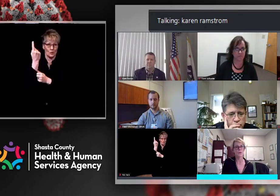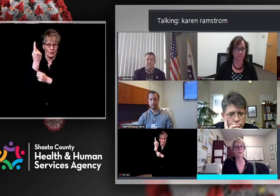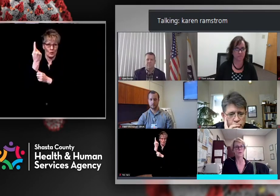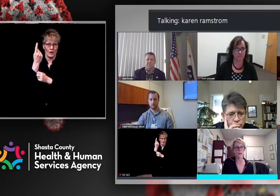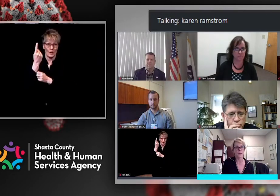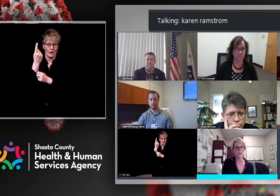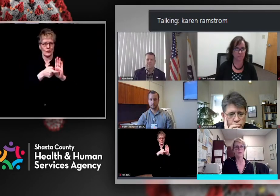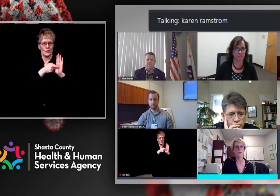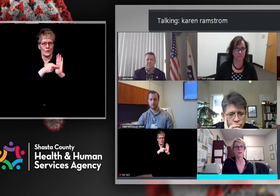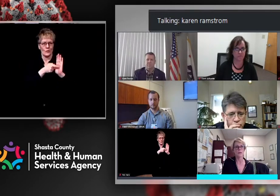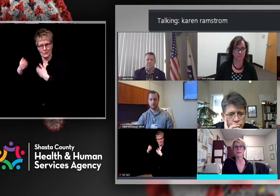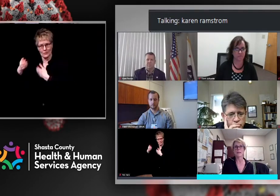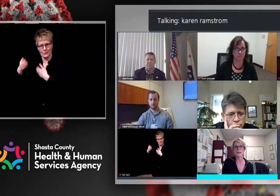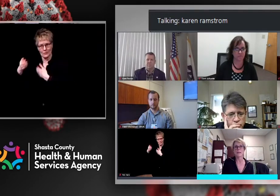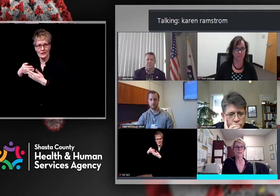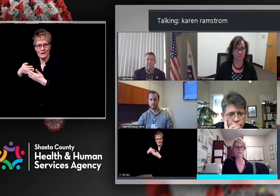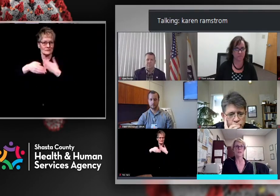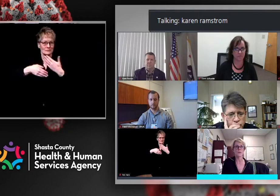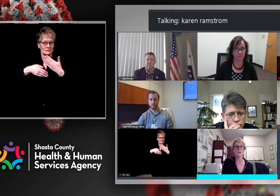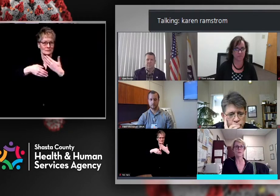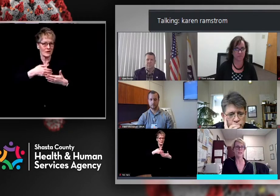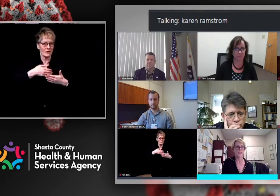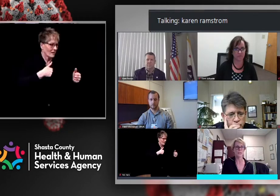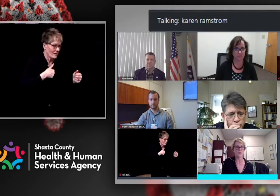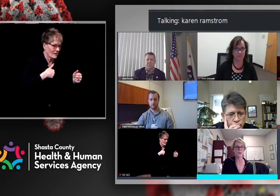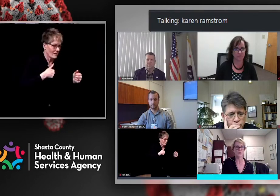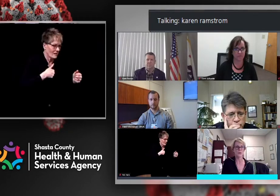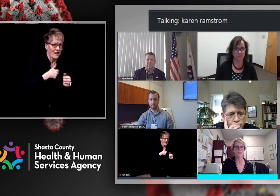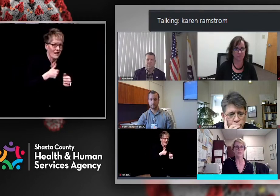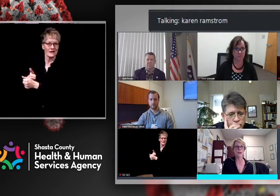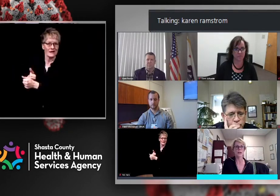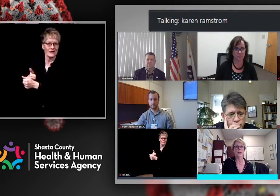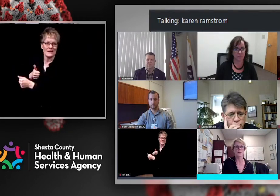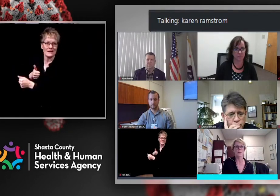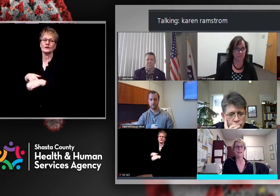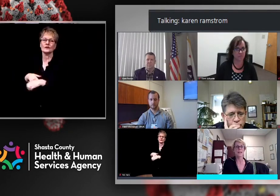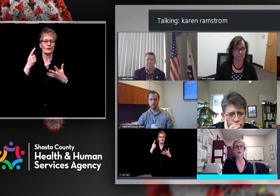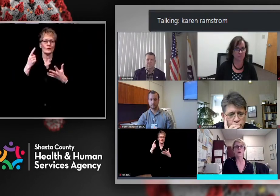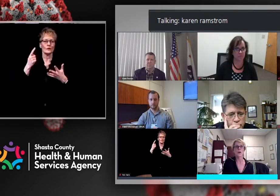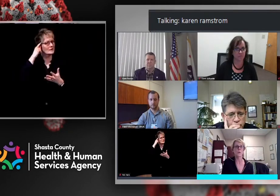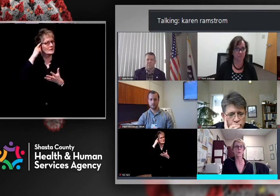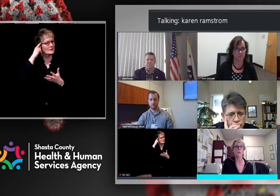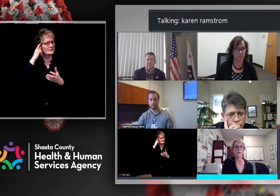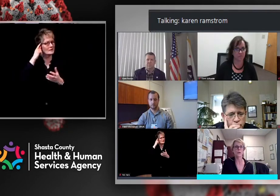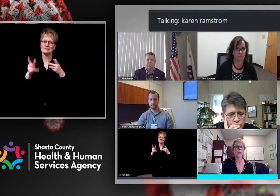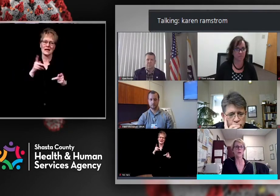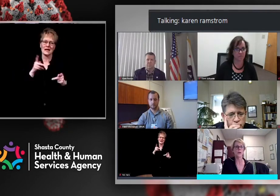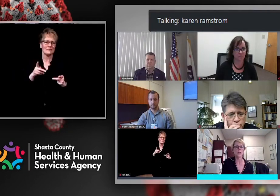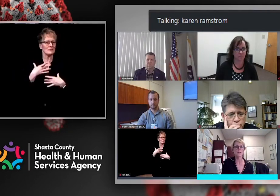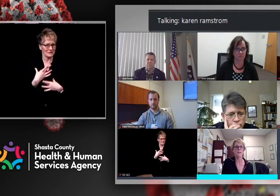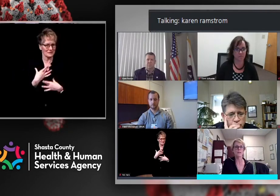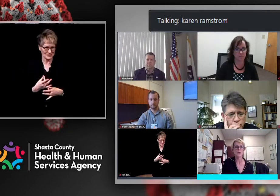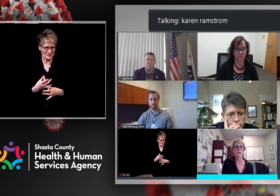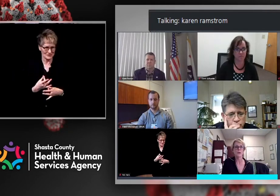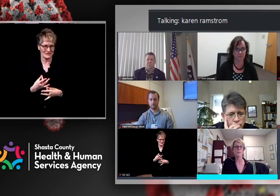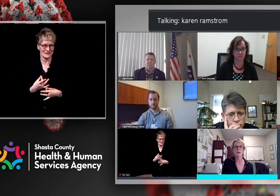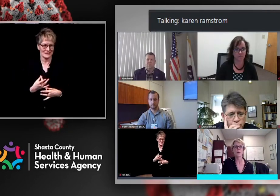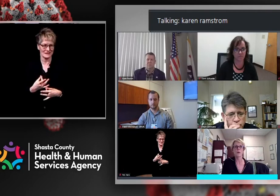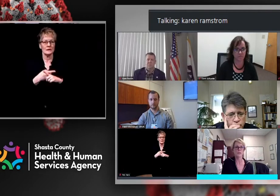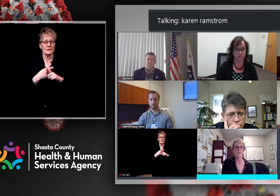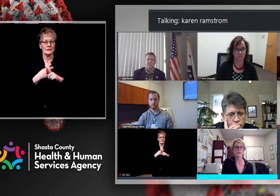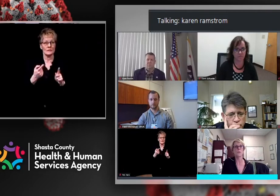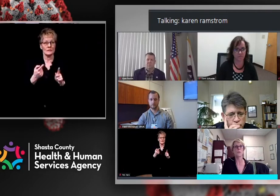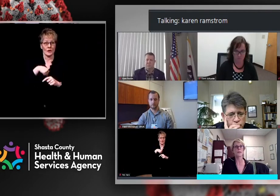seen more so than interest. We think there's interest there. And it's all in the works right now. And we have